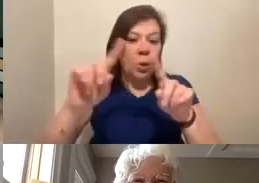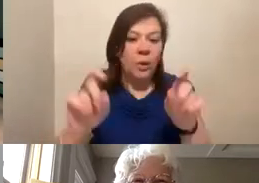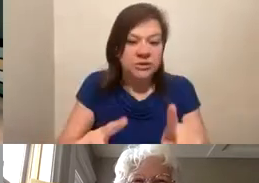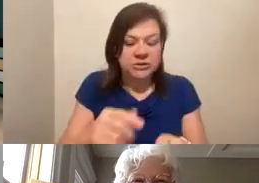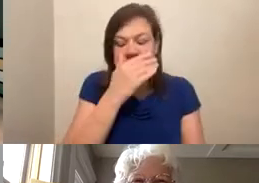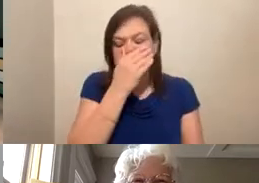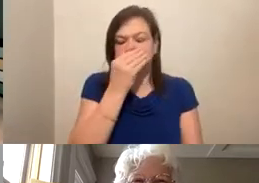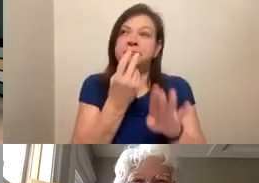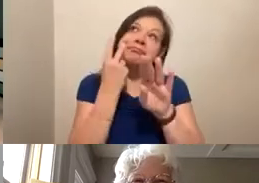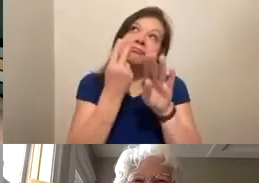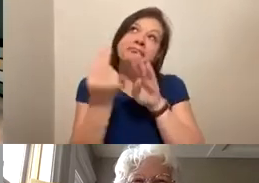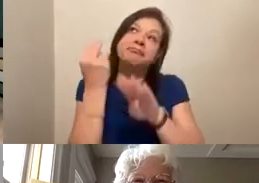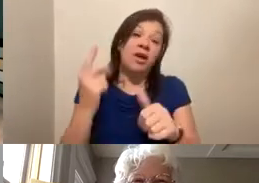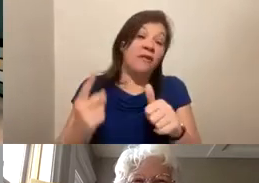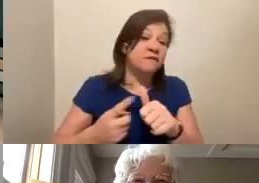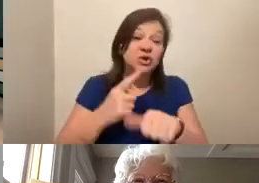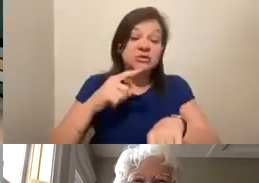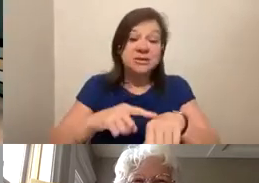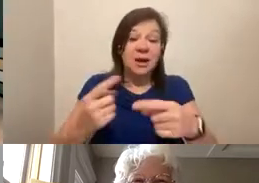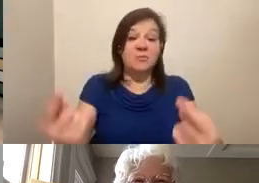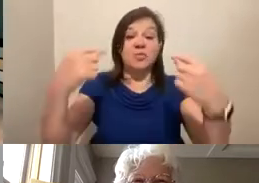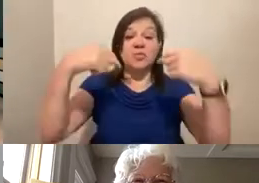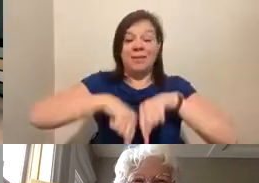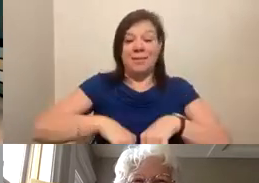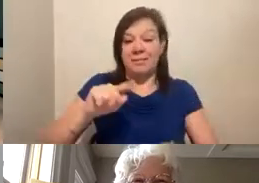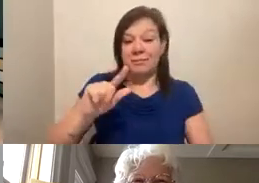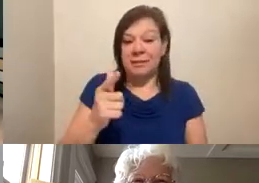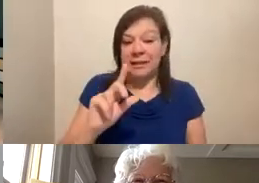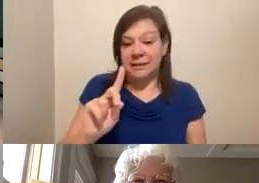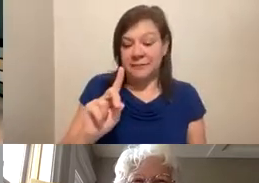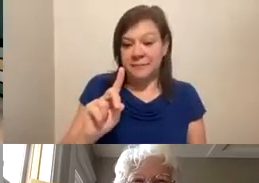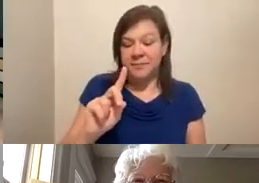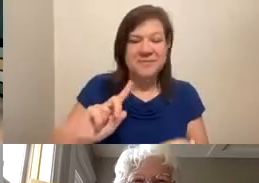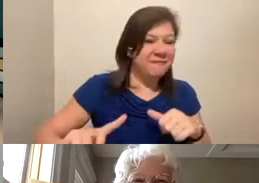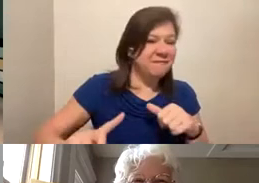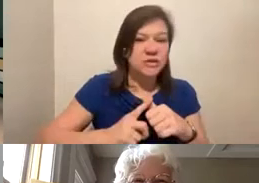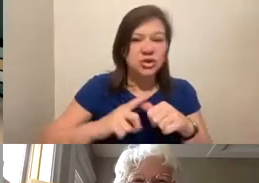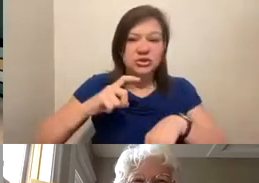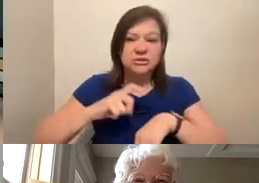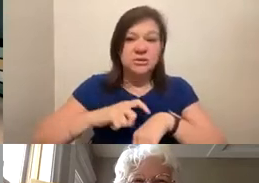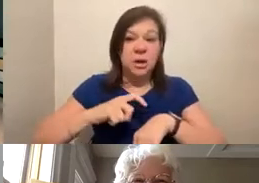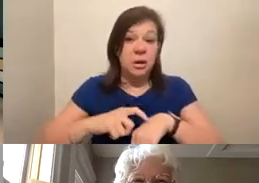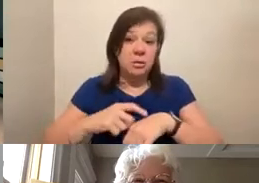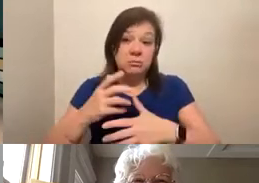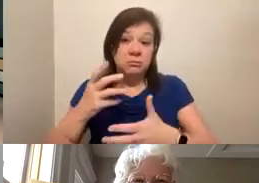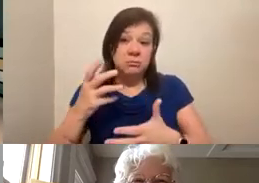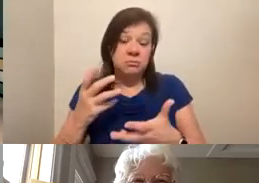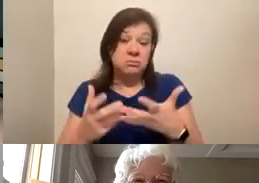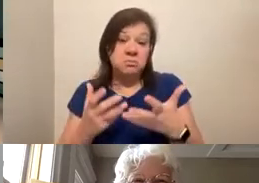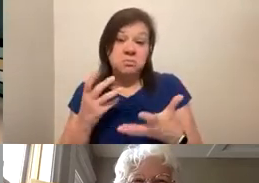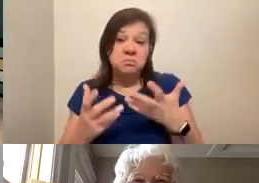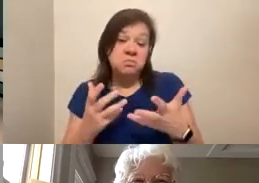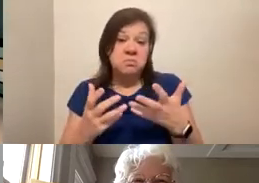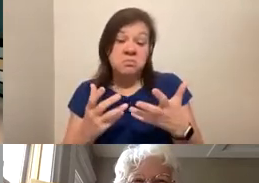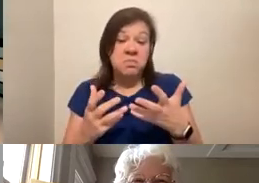back to the first time you came to LEAD, that first time, which may have been for some longer than